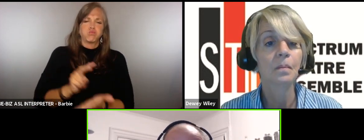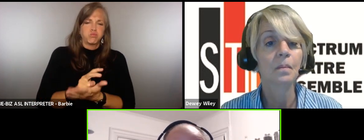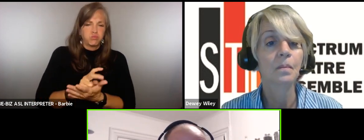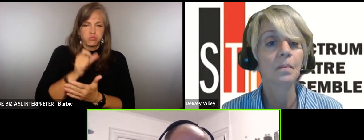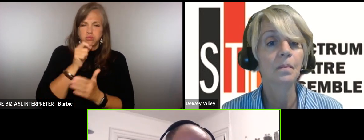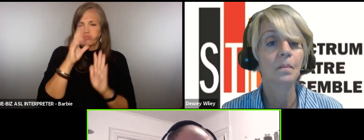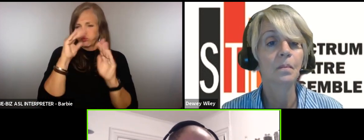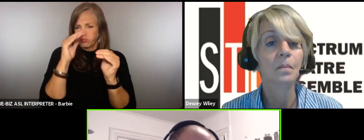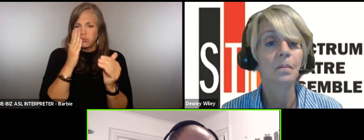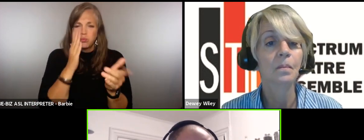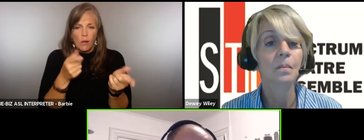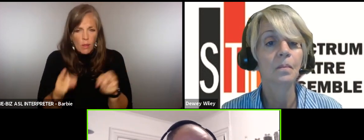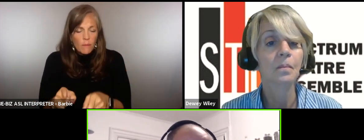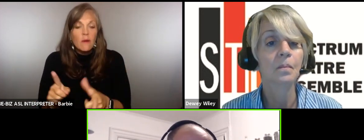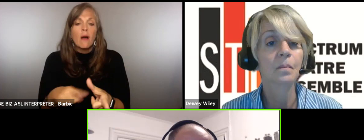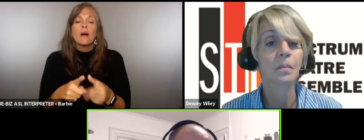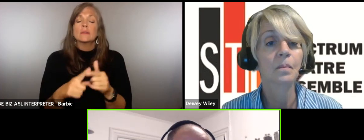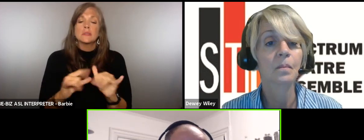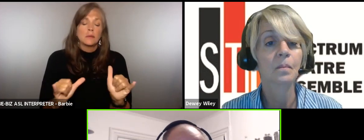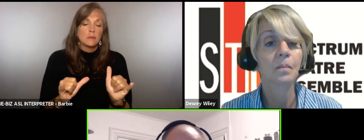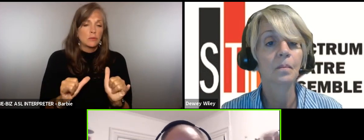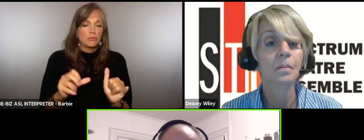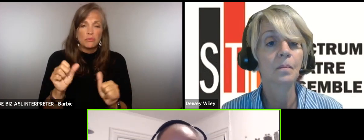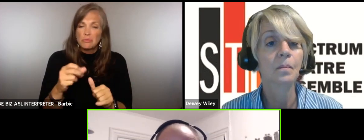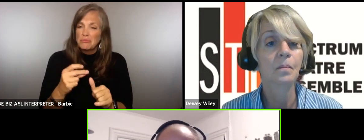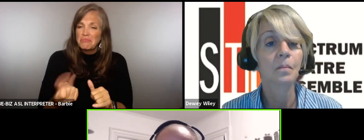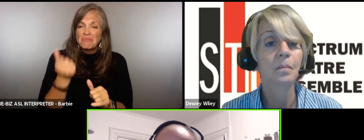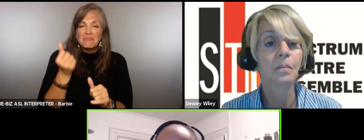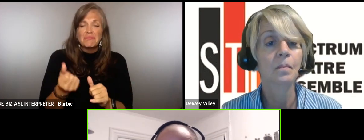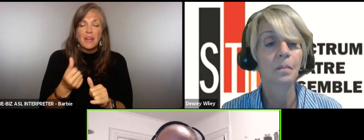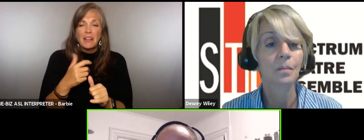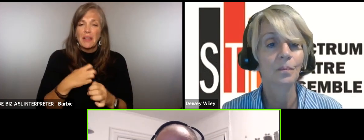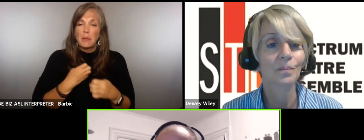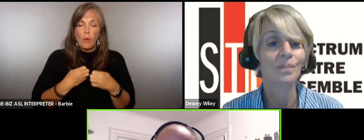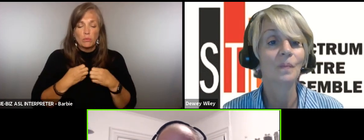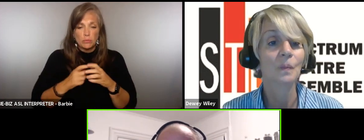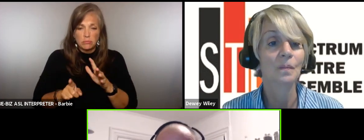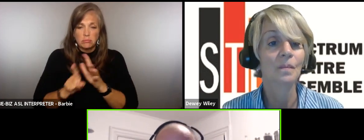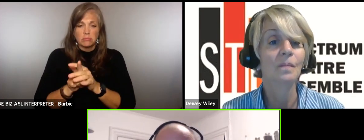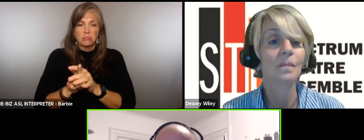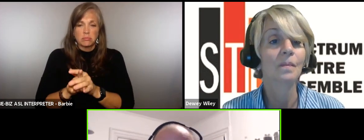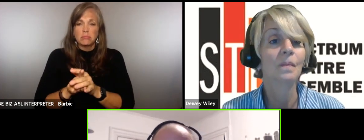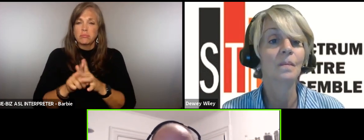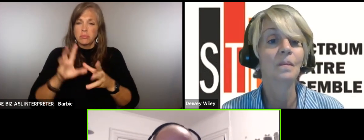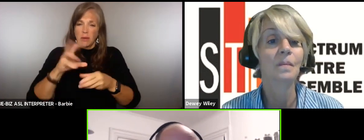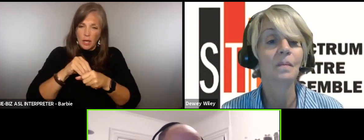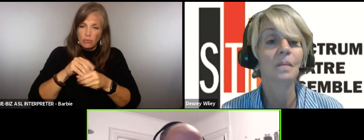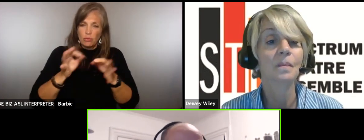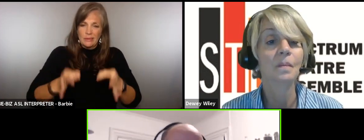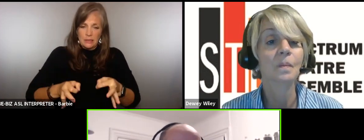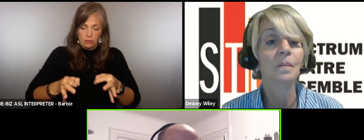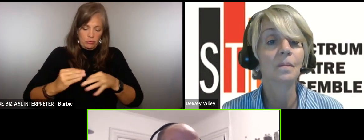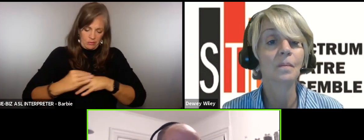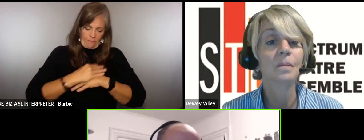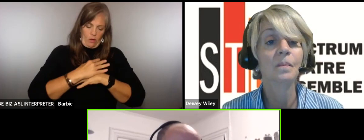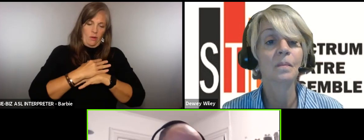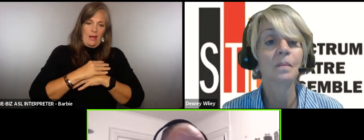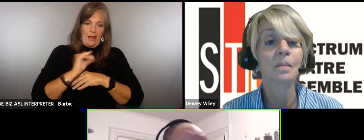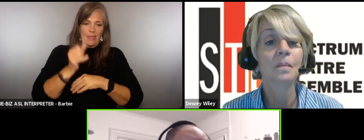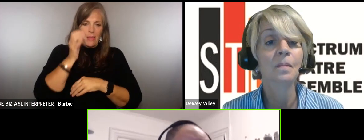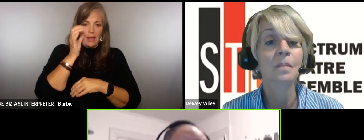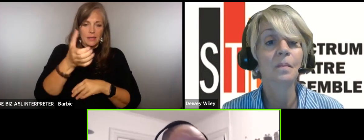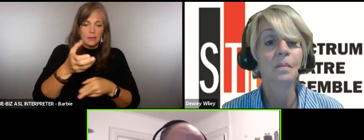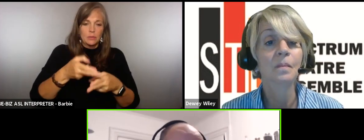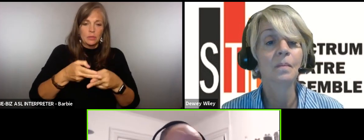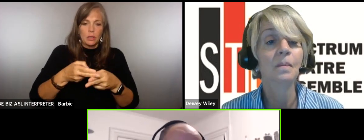and you are suddenly your your emotions have come in to you know your decision making capabilities and that's a concept called you know